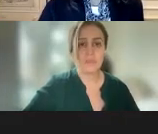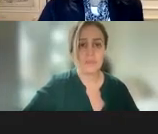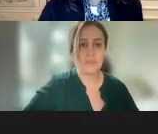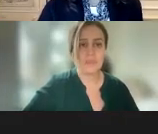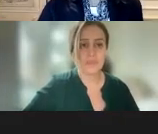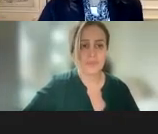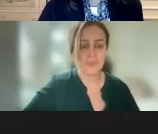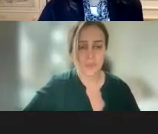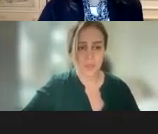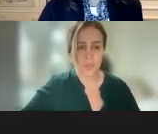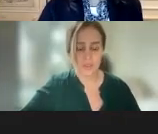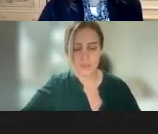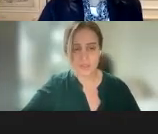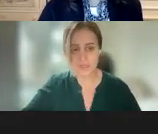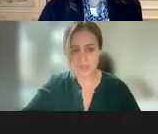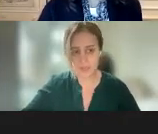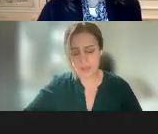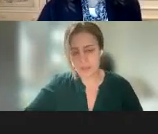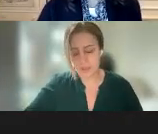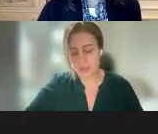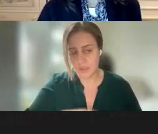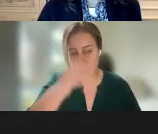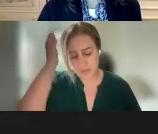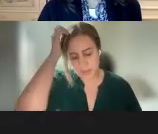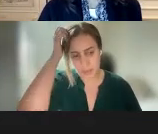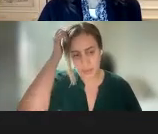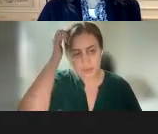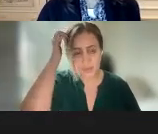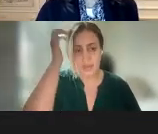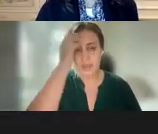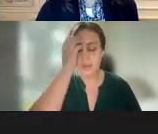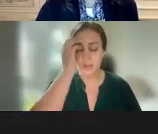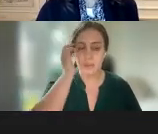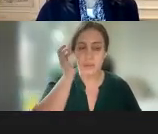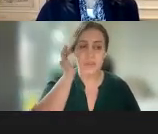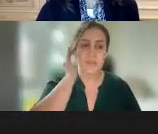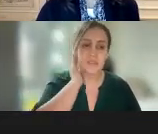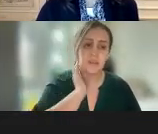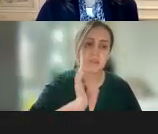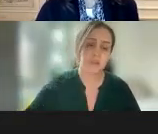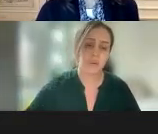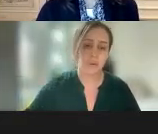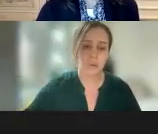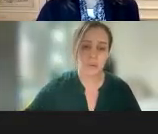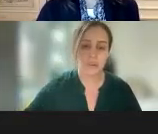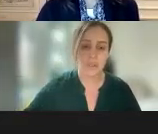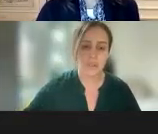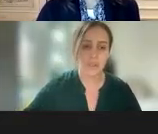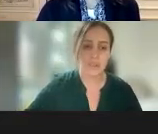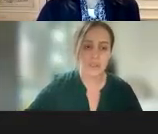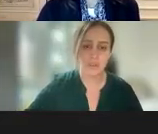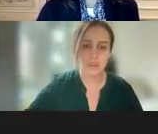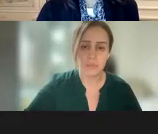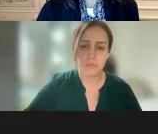You'll notice in the EJ strategy that some things are common across all of the agencies, and some items are